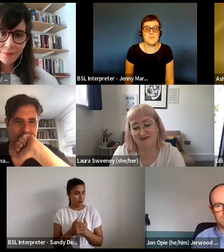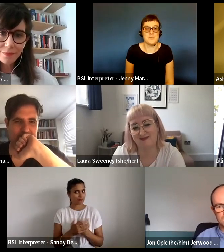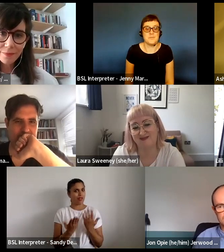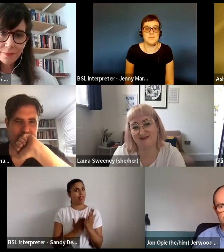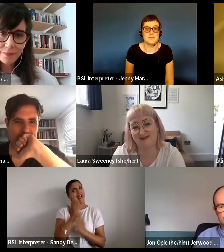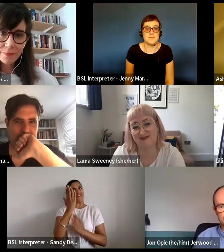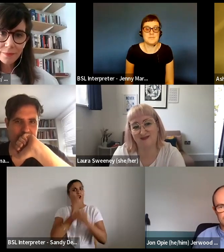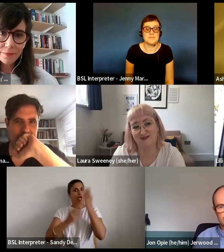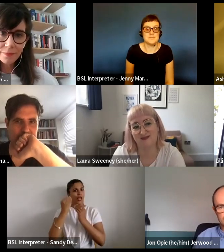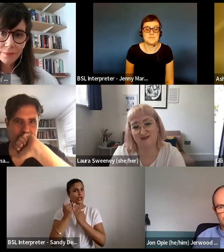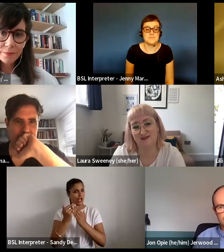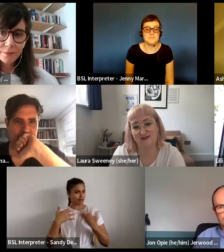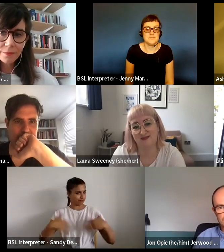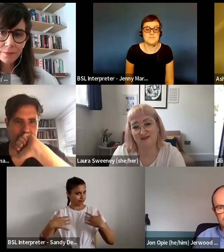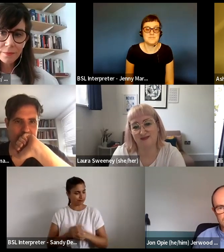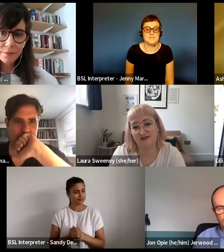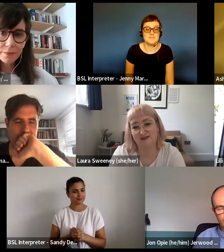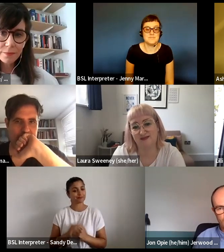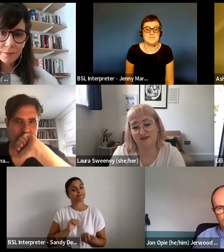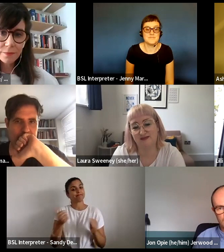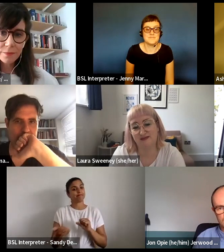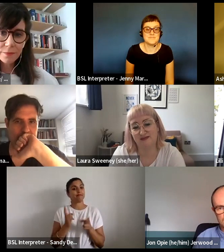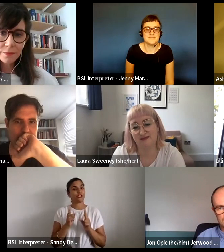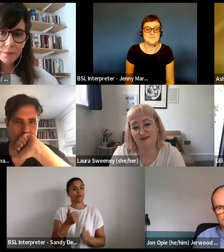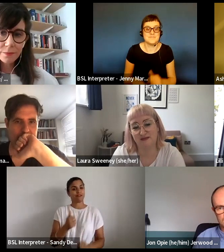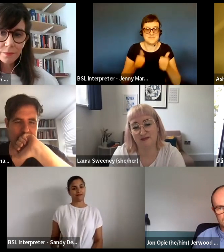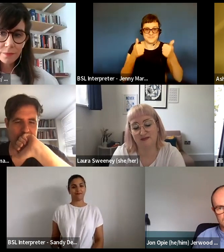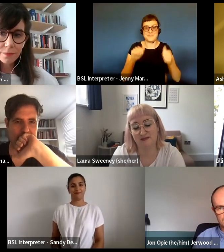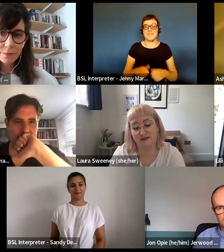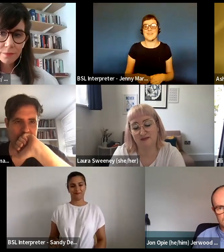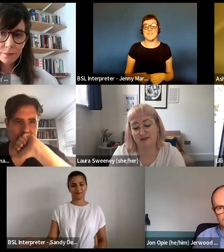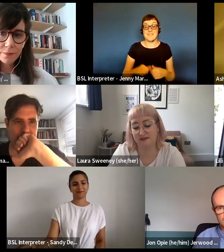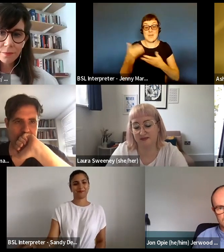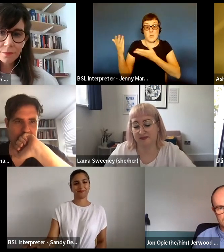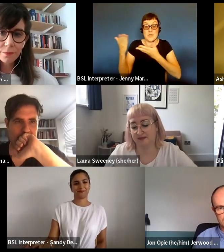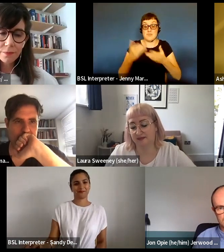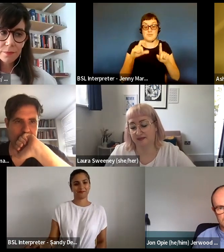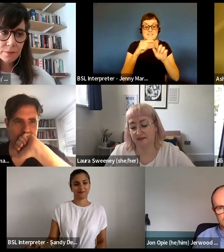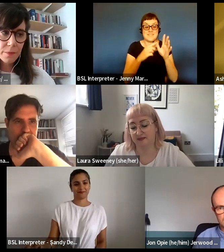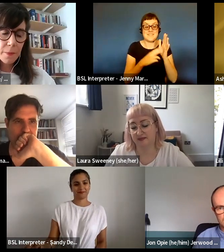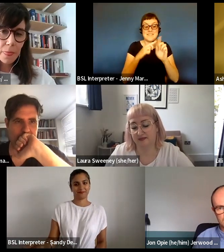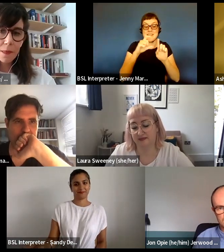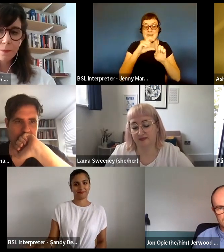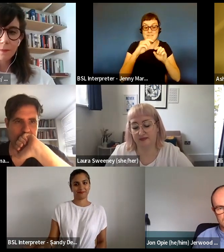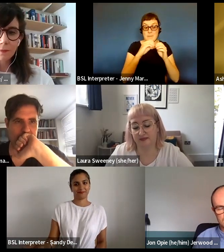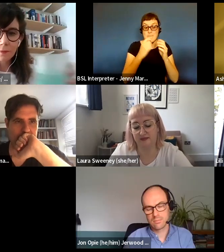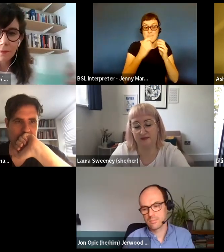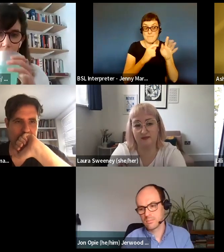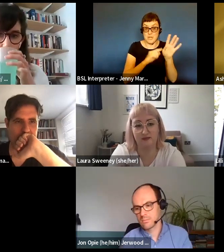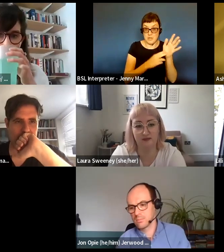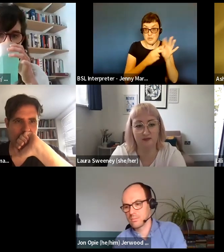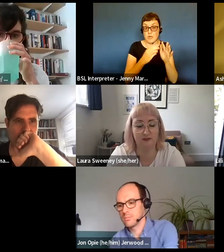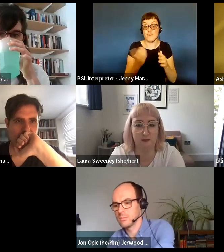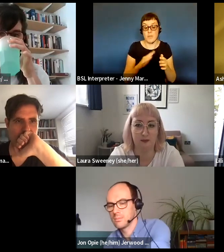to share. Next up, I'm going to introduce David Byrne from New Diorama Theatre. So David is